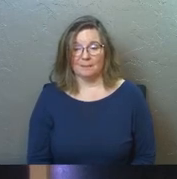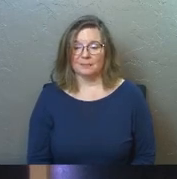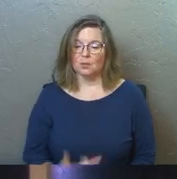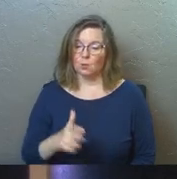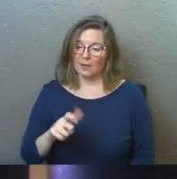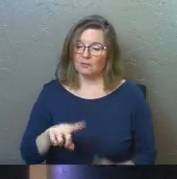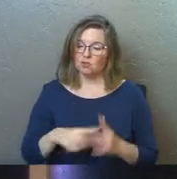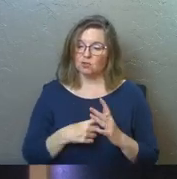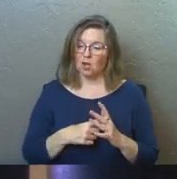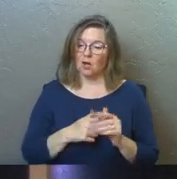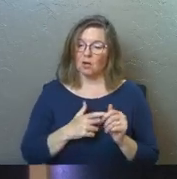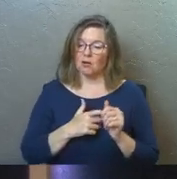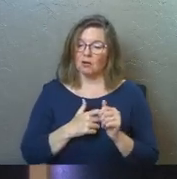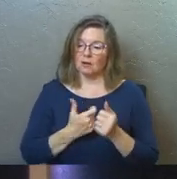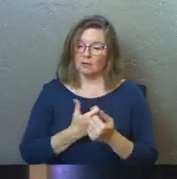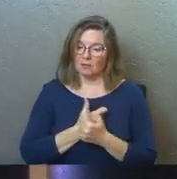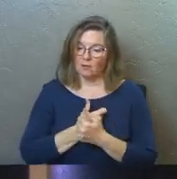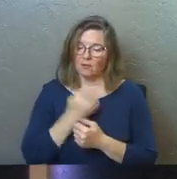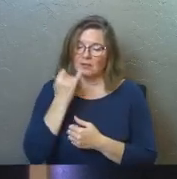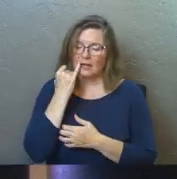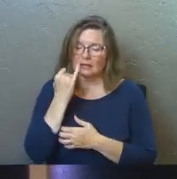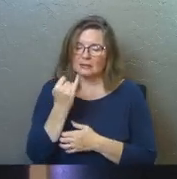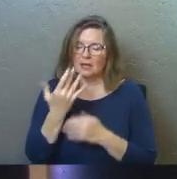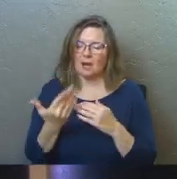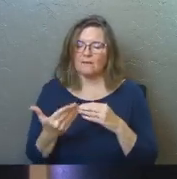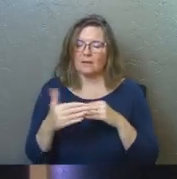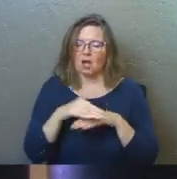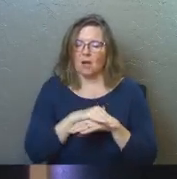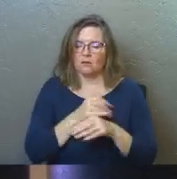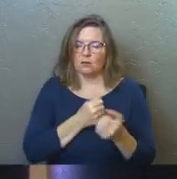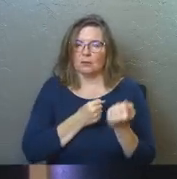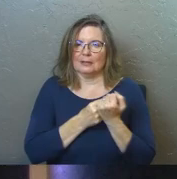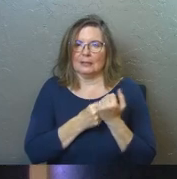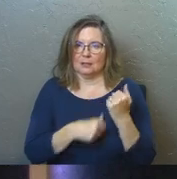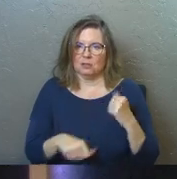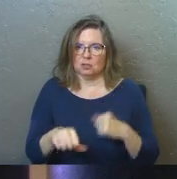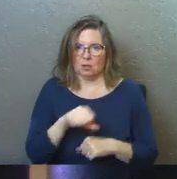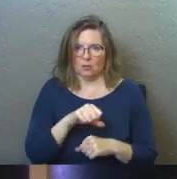And we've got to start falling in love with the idea of covering each other.